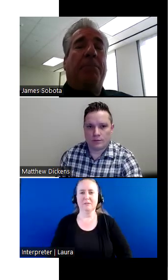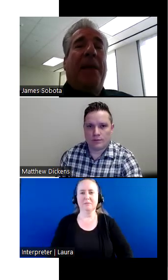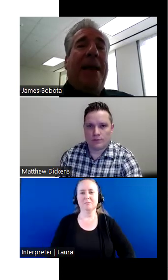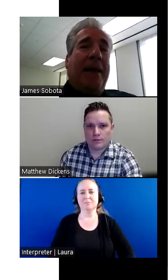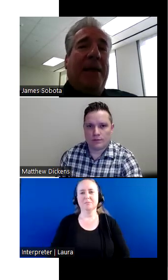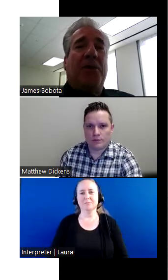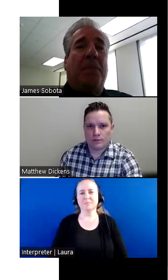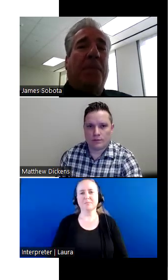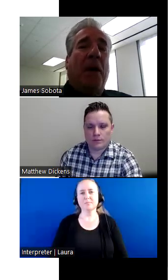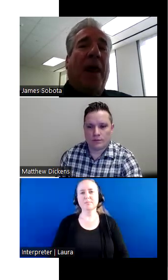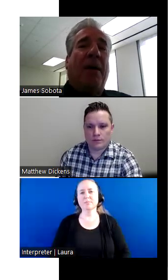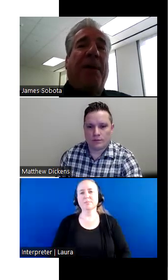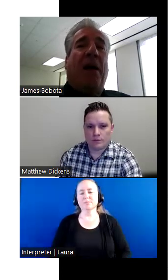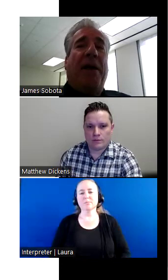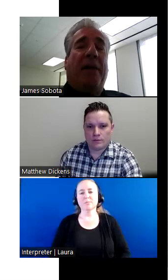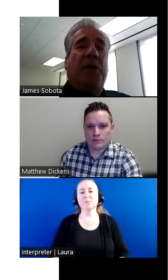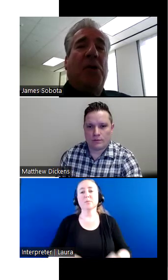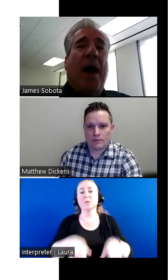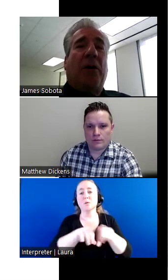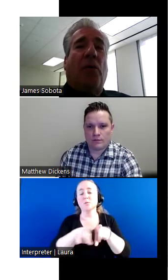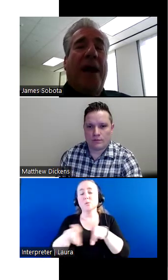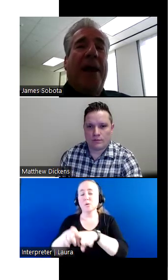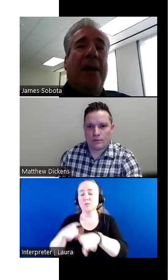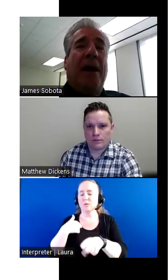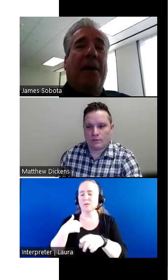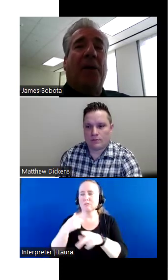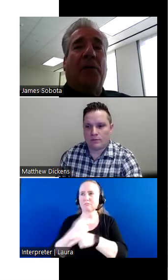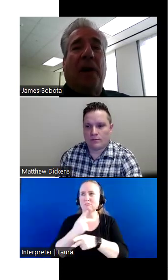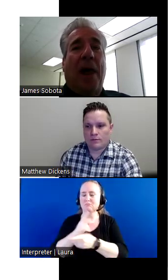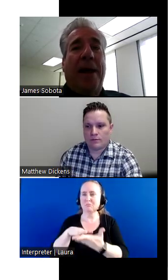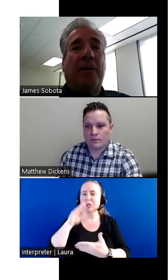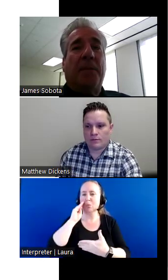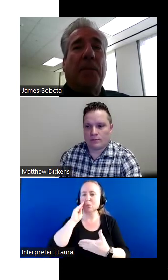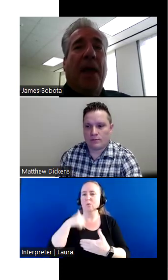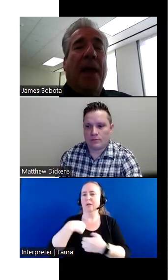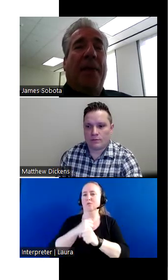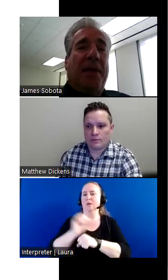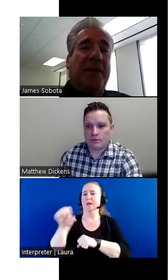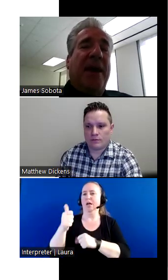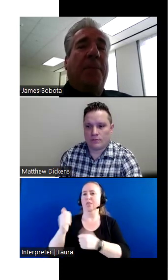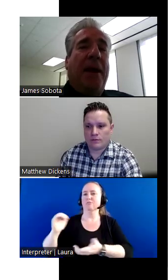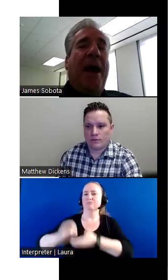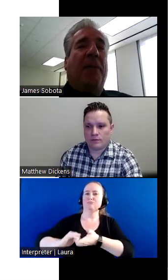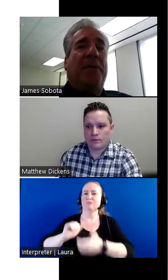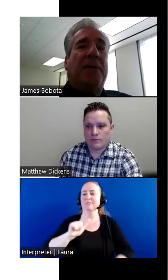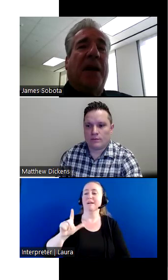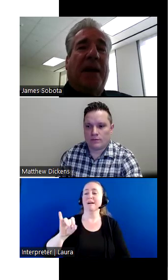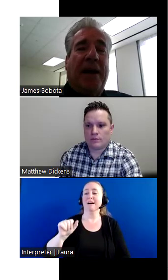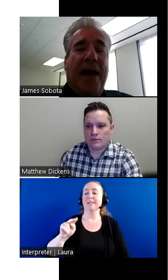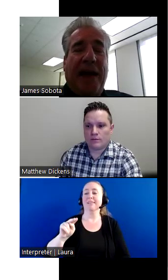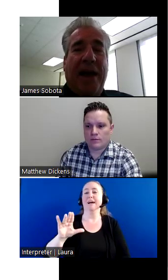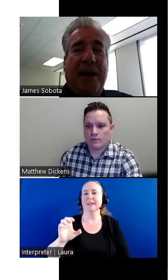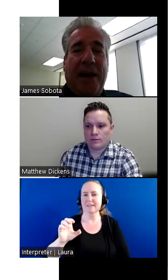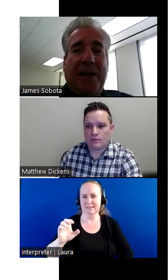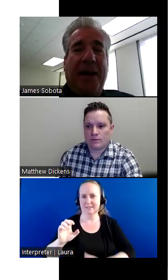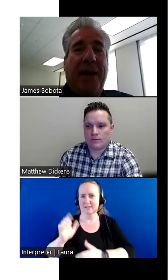And in addition, what I found out too, I created another Alliance and this, and I'm how this is going to